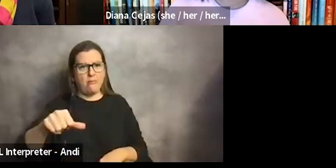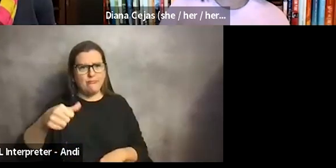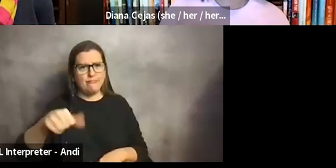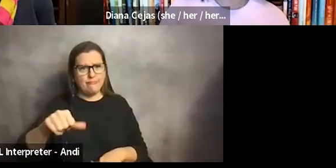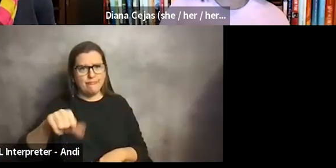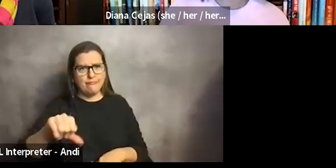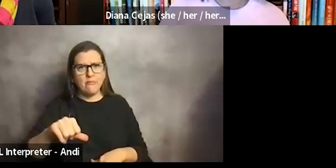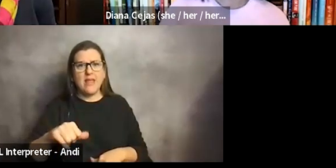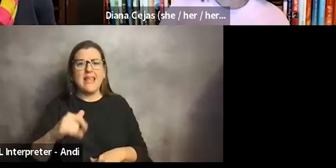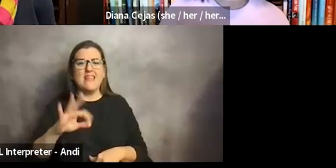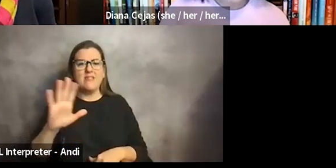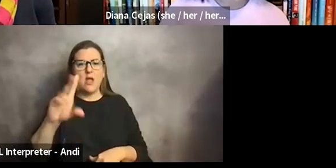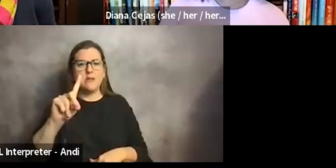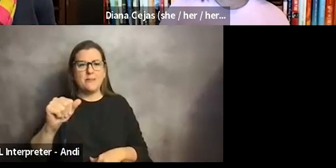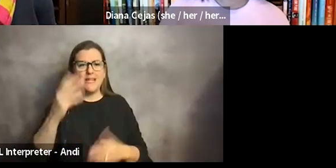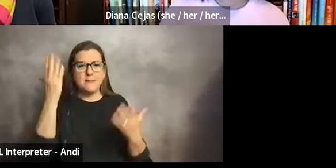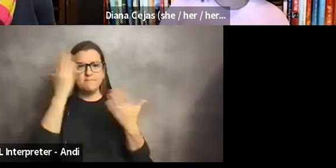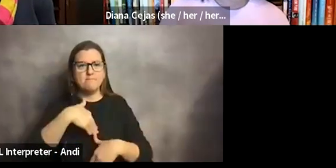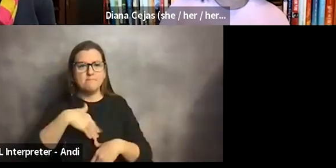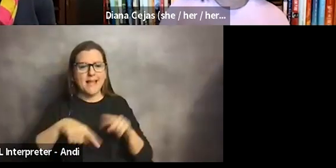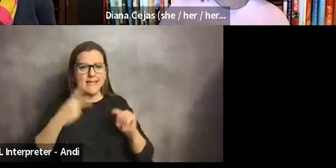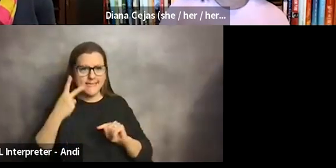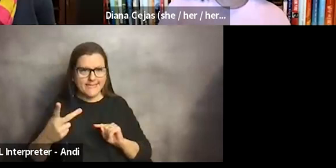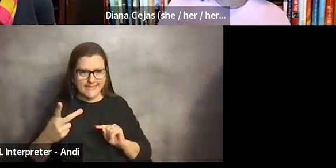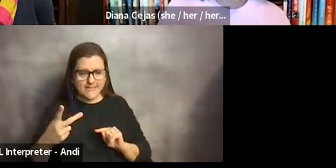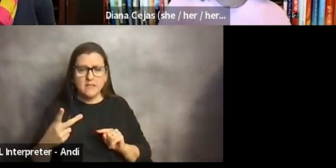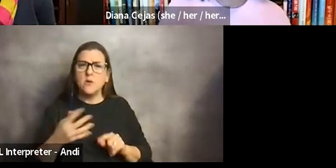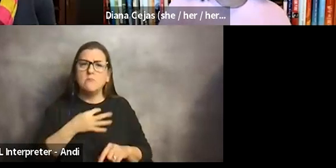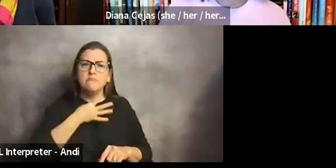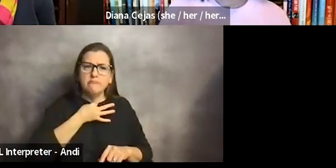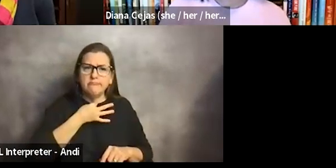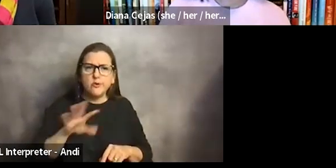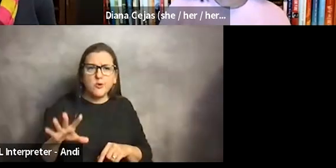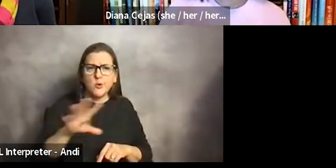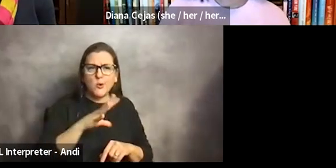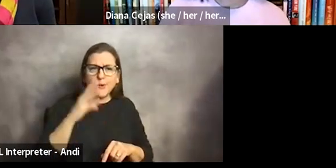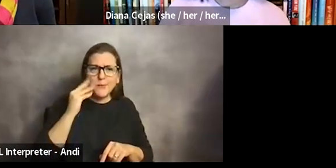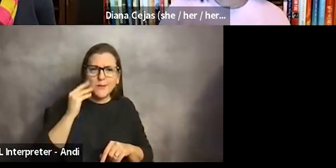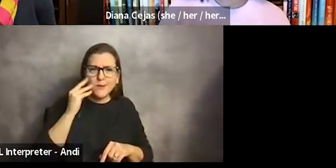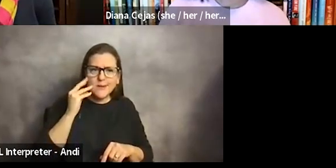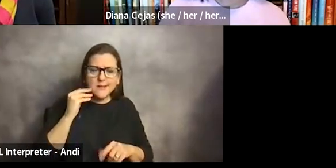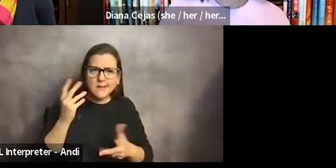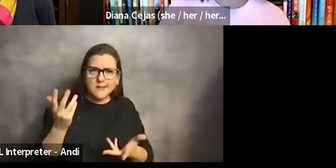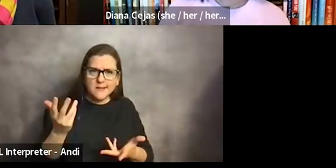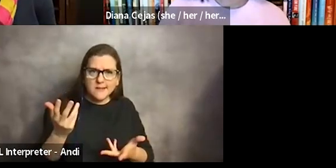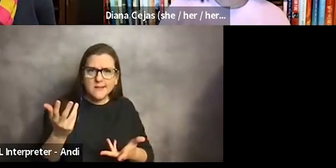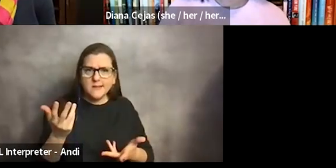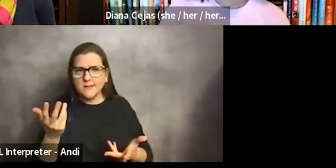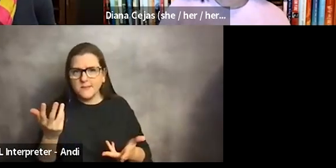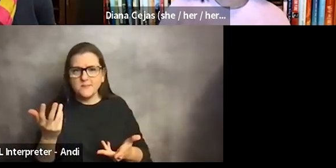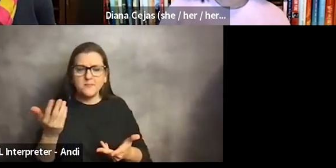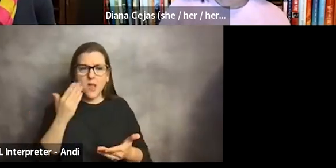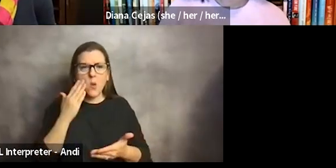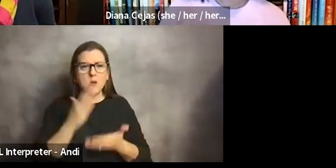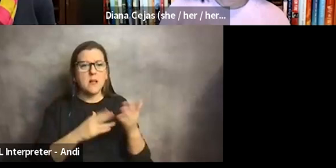if they had an invisible disability? Though I'm not sure that's true, and I want to kind of state that. know some people in the questions have